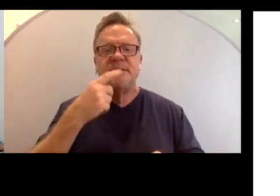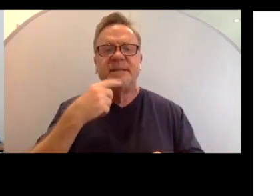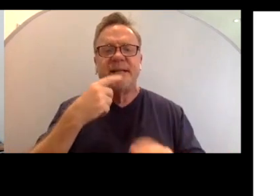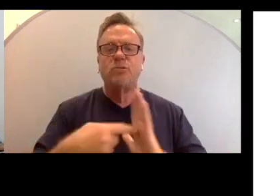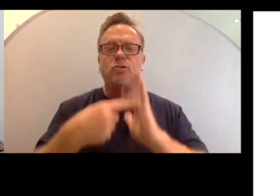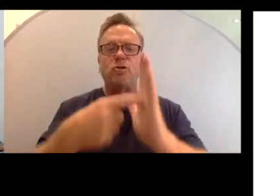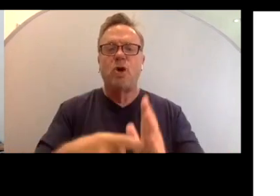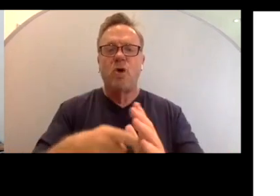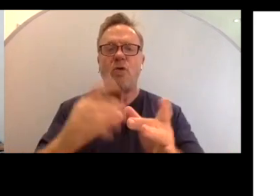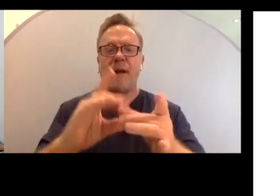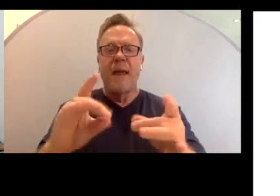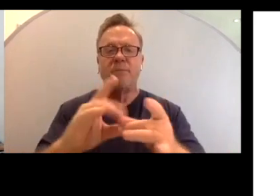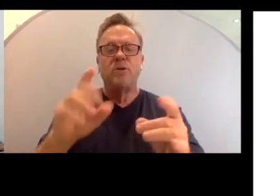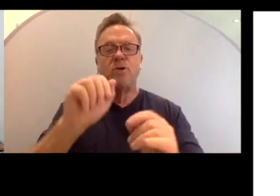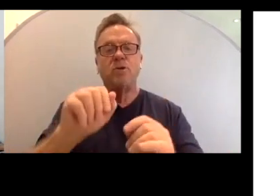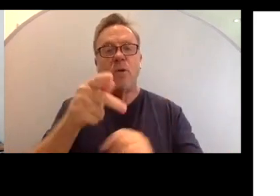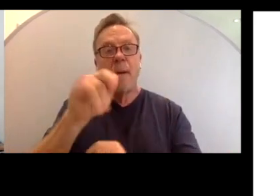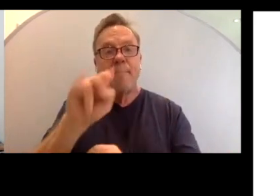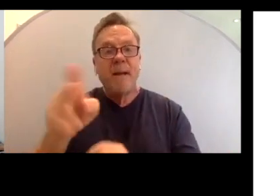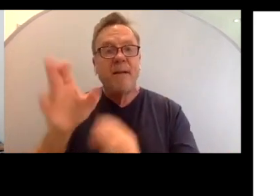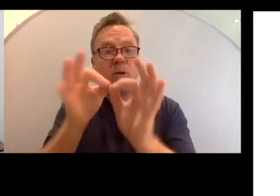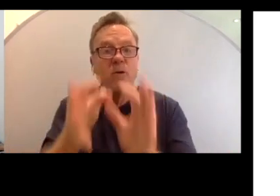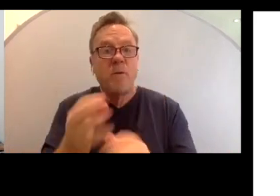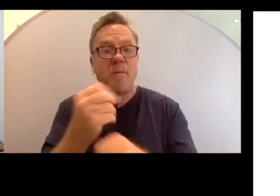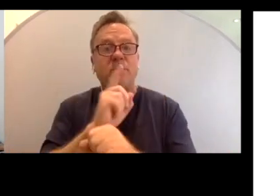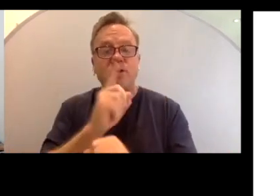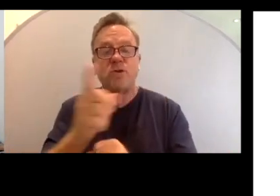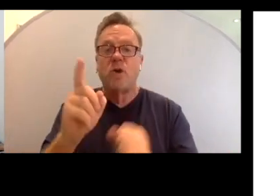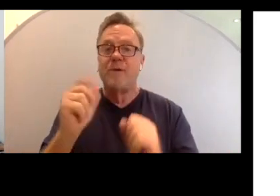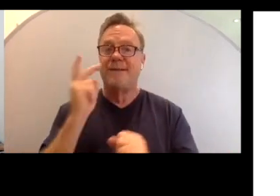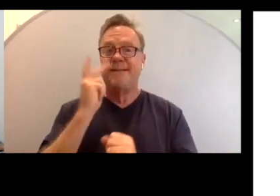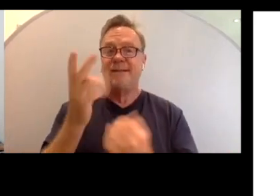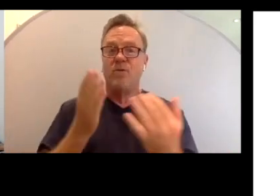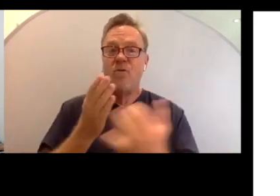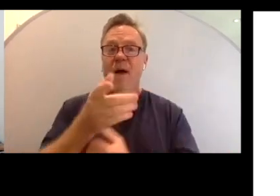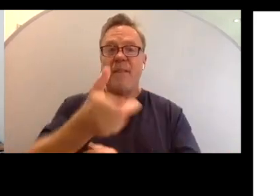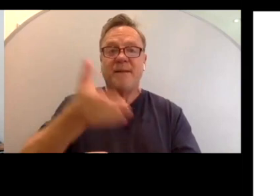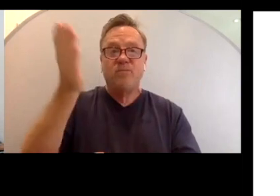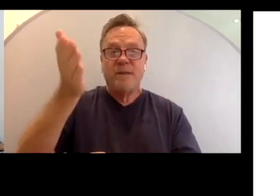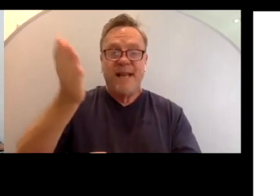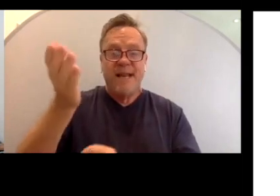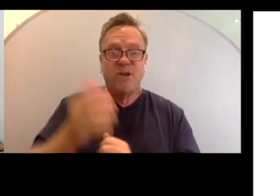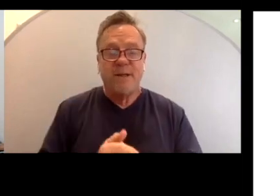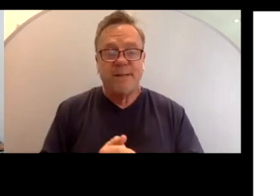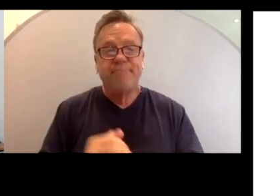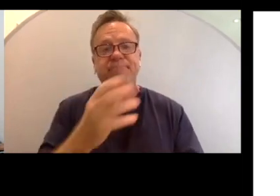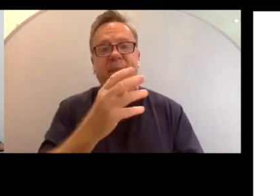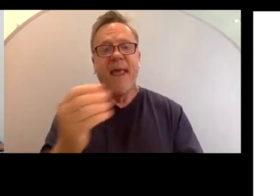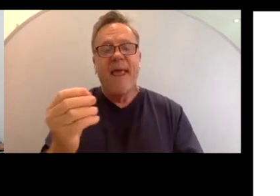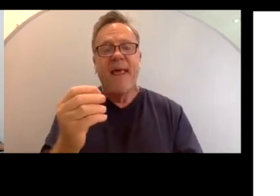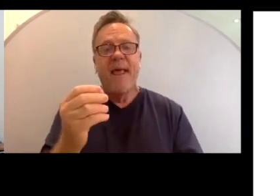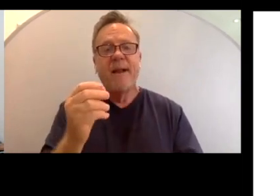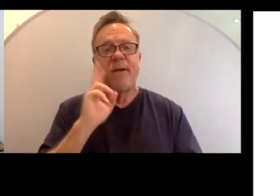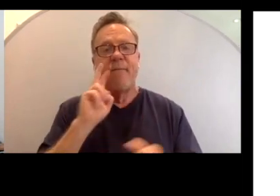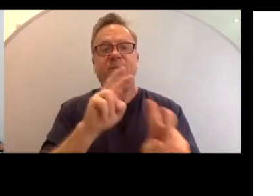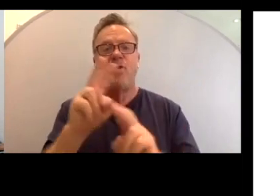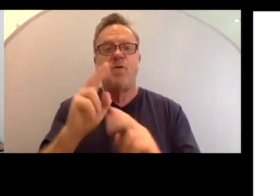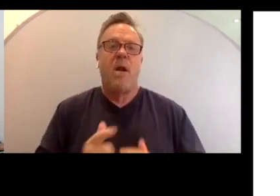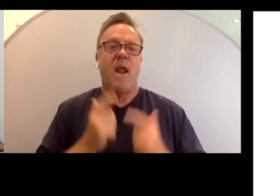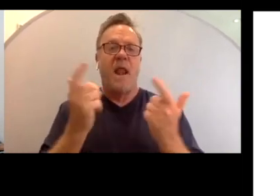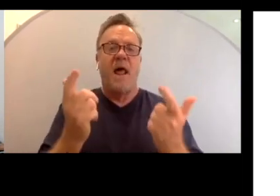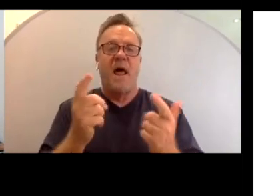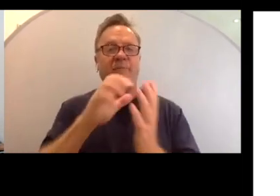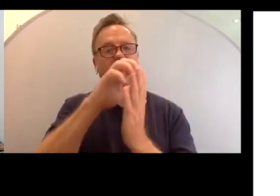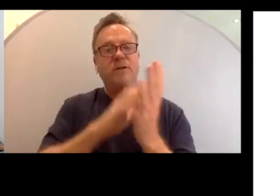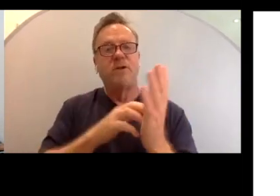You can pin the interpreter to ensure they are visible throughout the presentation, and to view live transcript in a